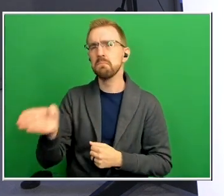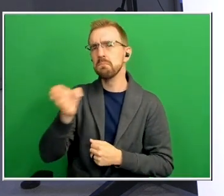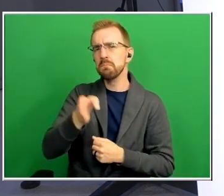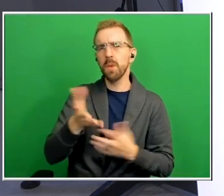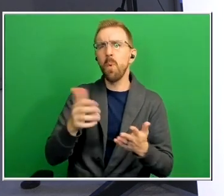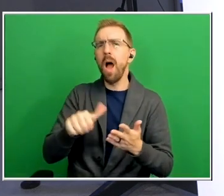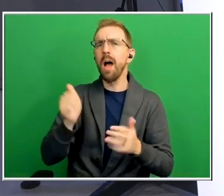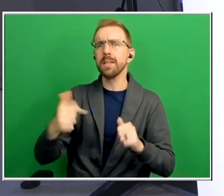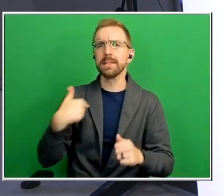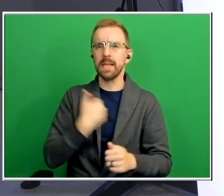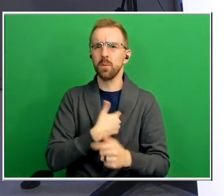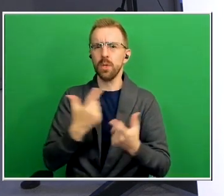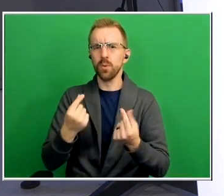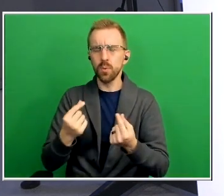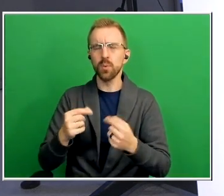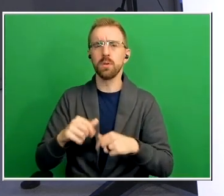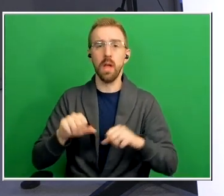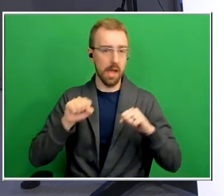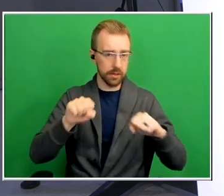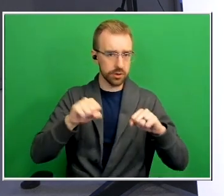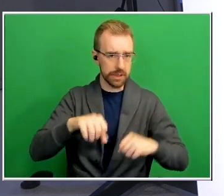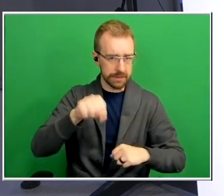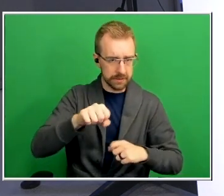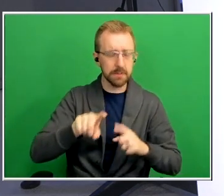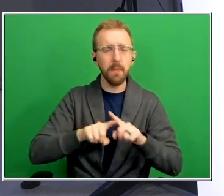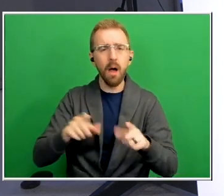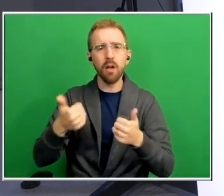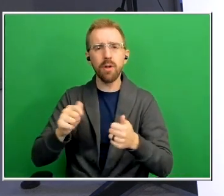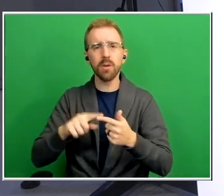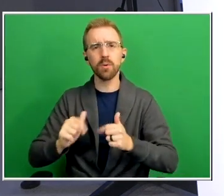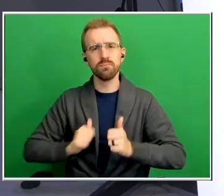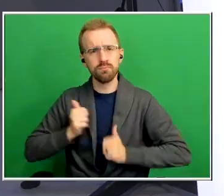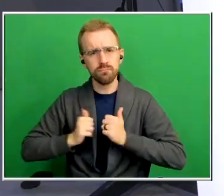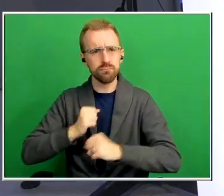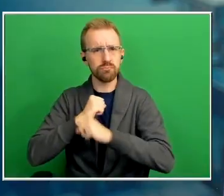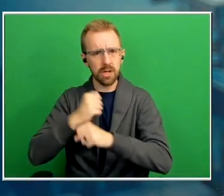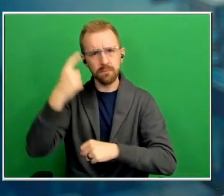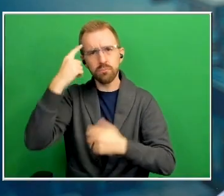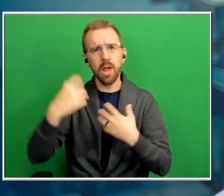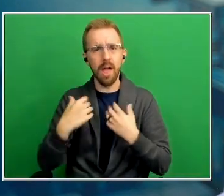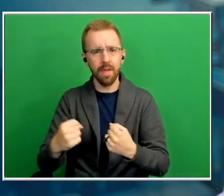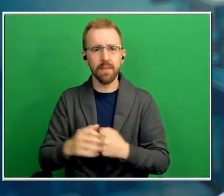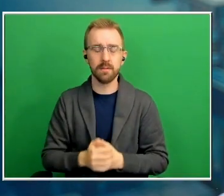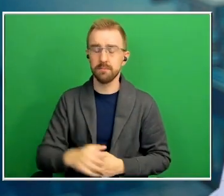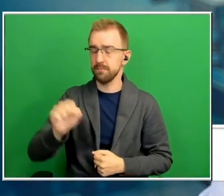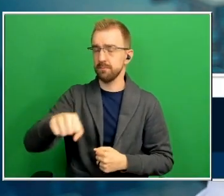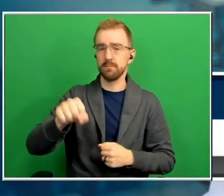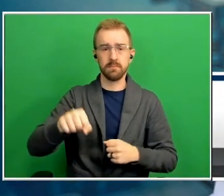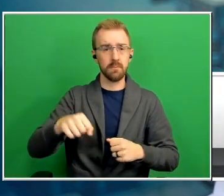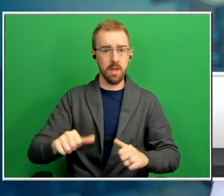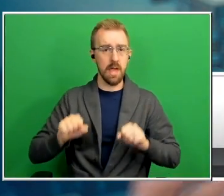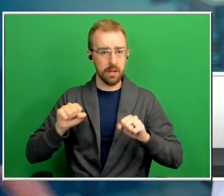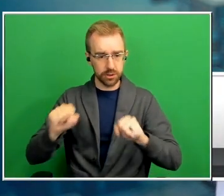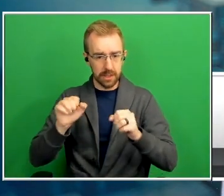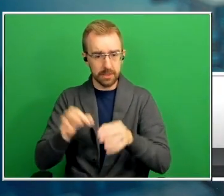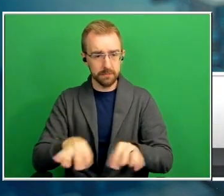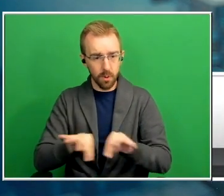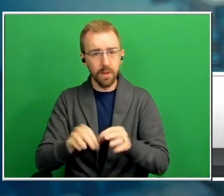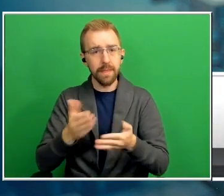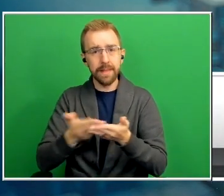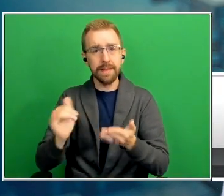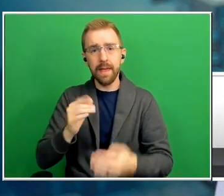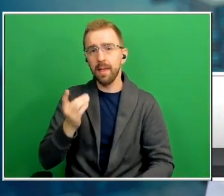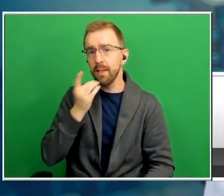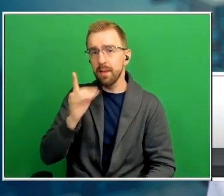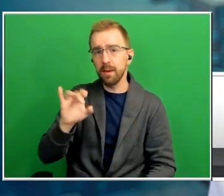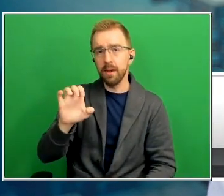to be proactive and to protect our brain health yeah so i mean exercise is important but things like diet and sleep and